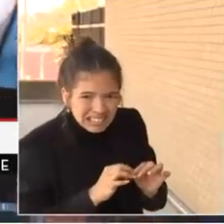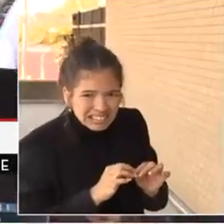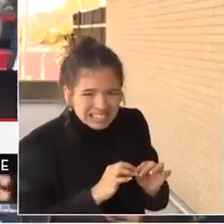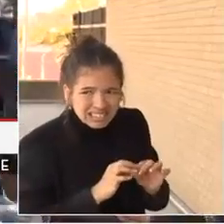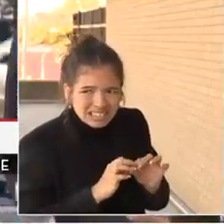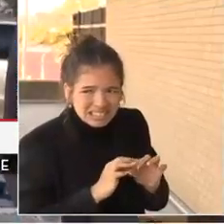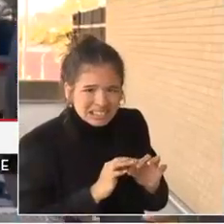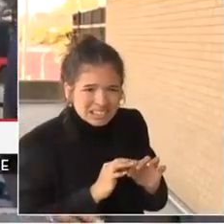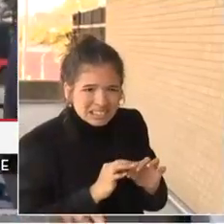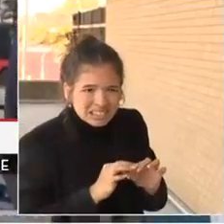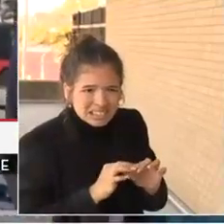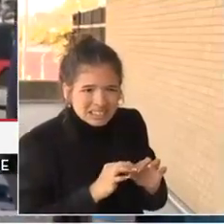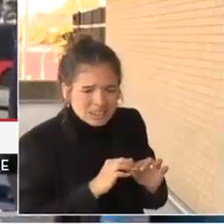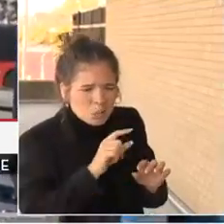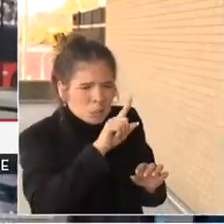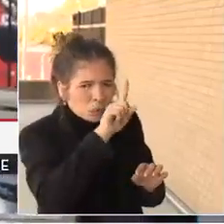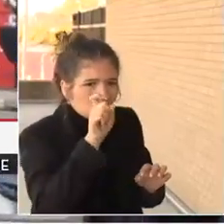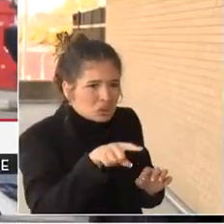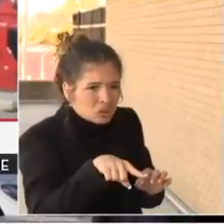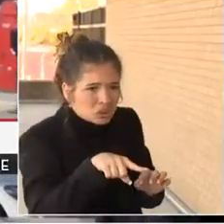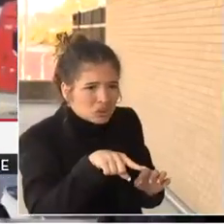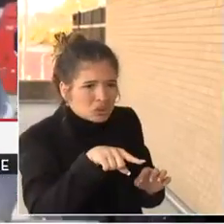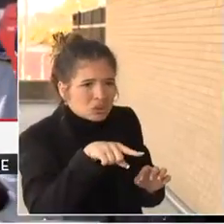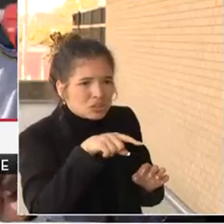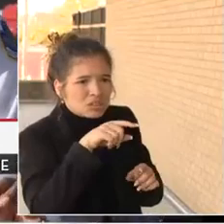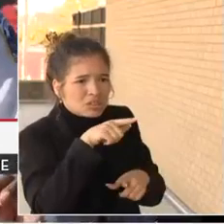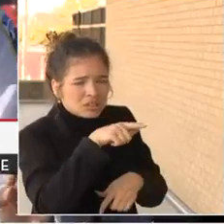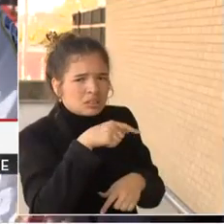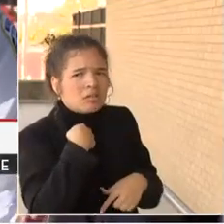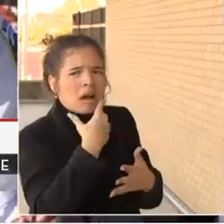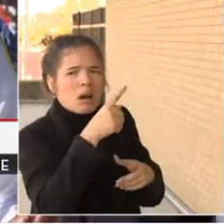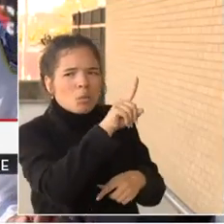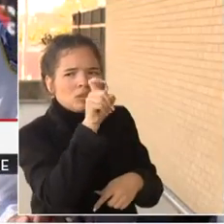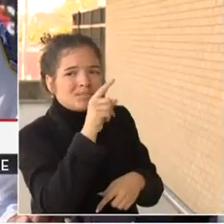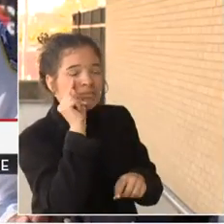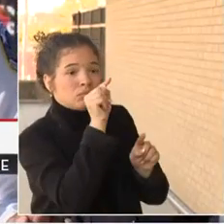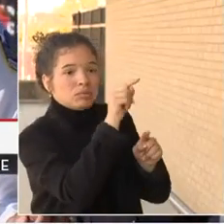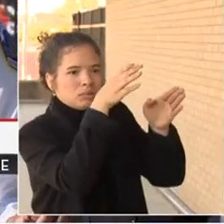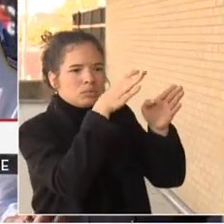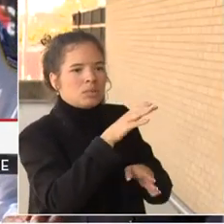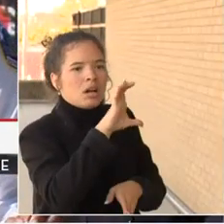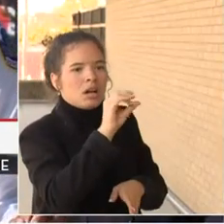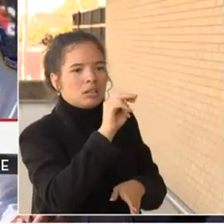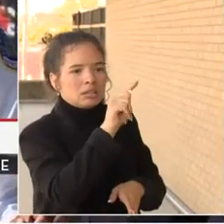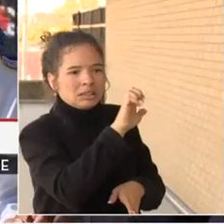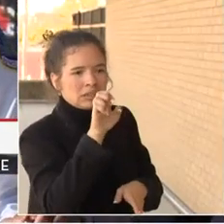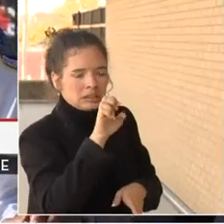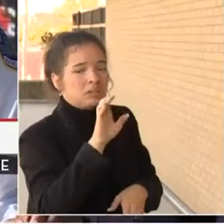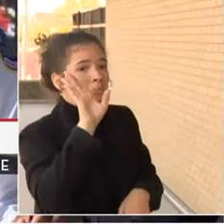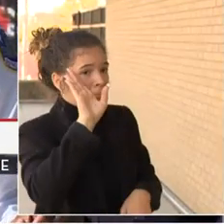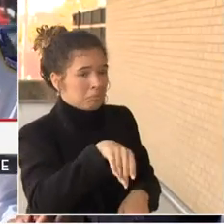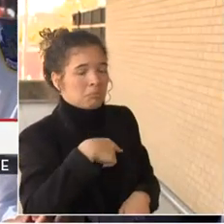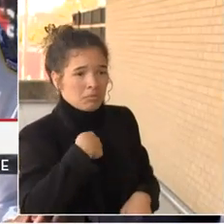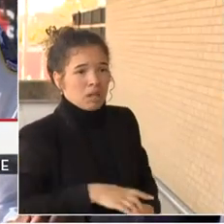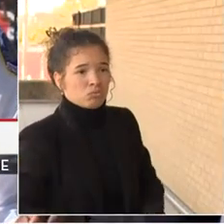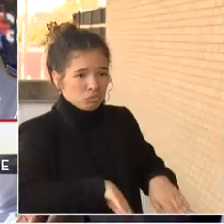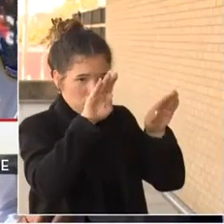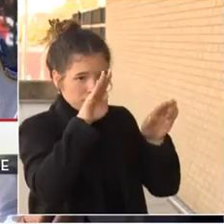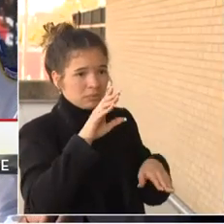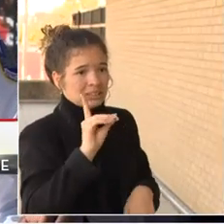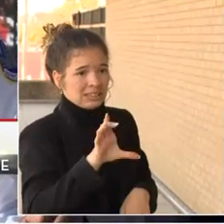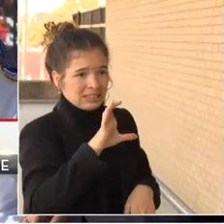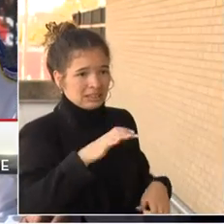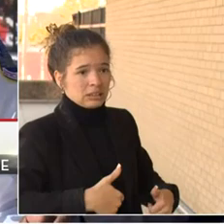My question is actually for Chief Conte. I do want to, as a native Washingtonian and a resident of Ward 5, I do want to